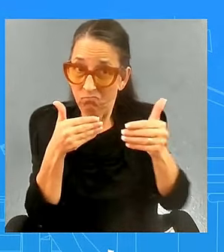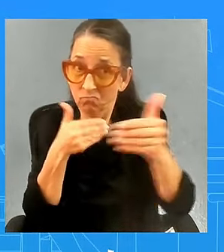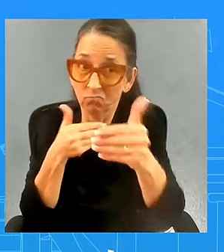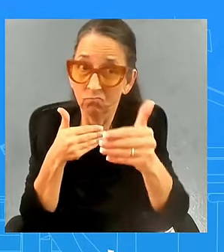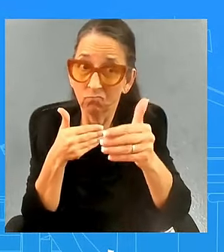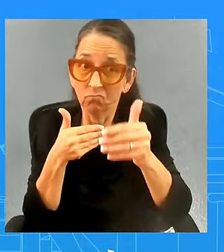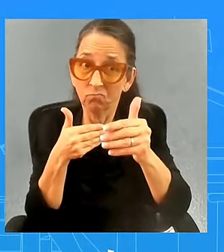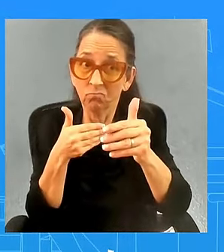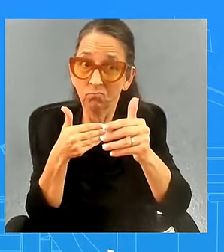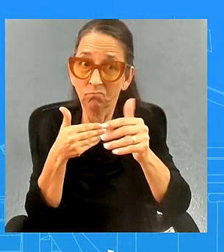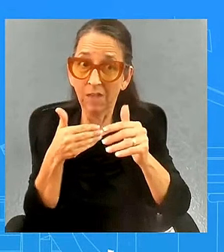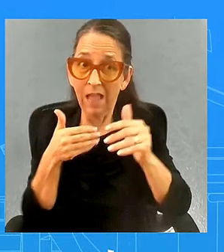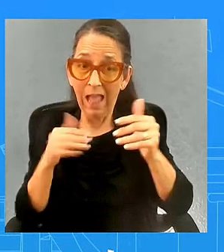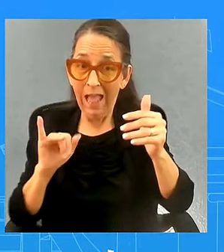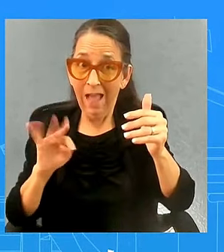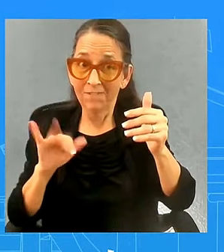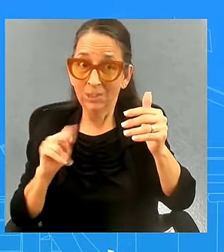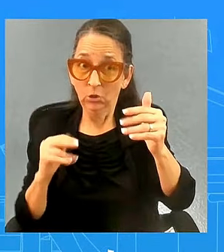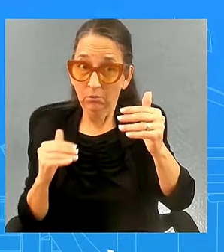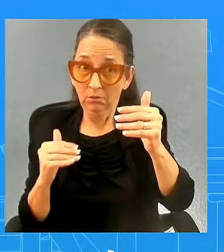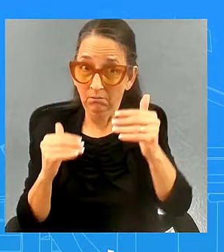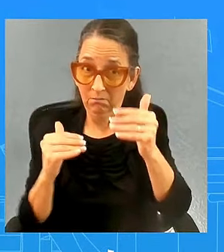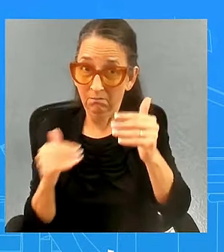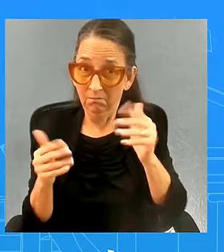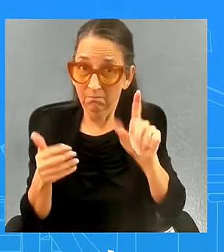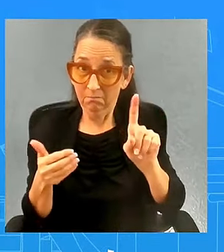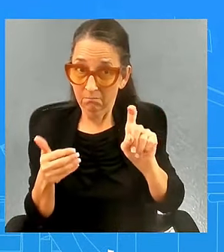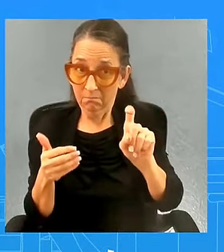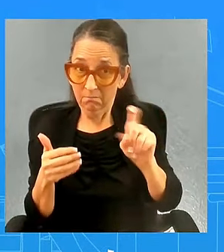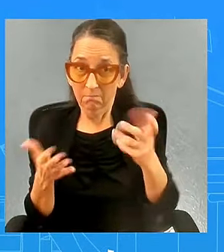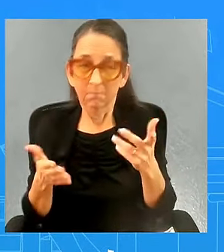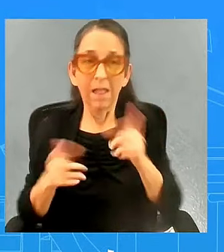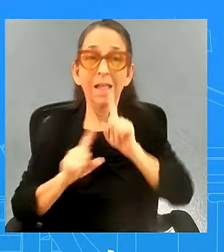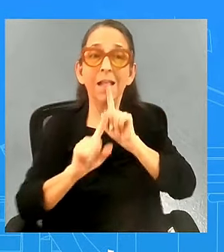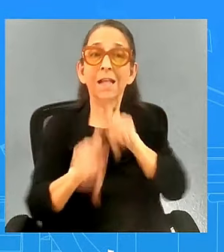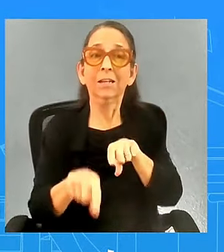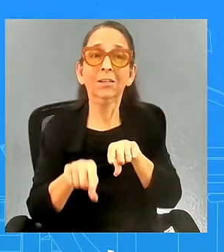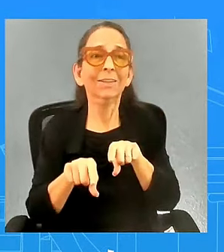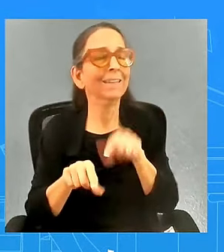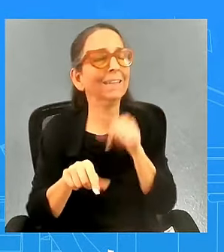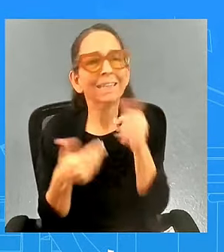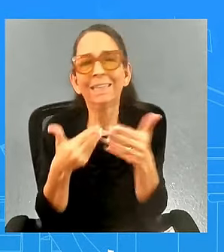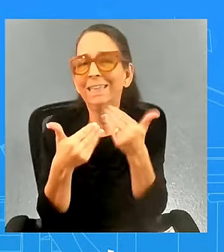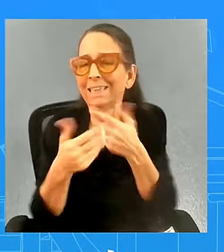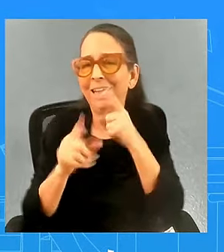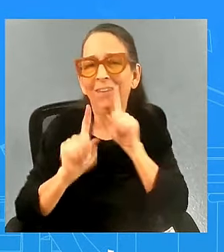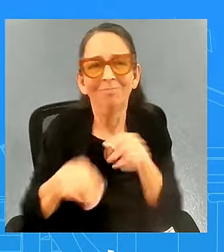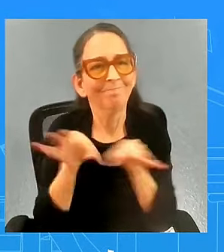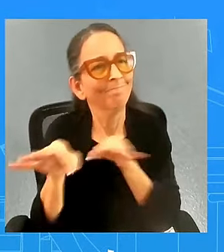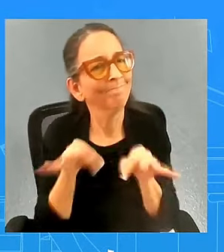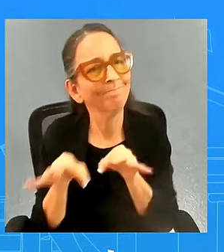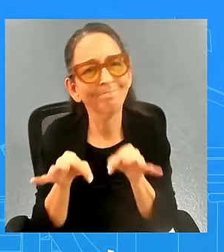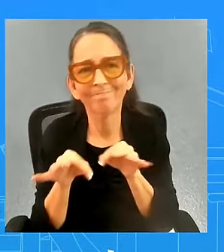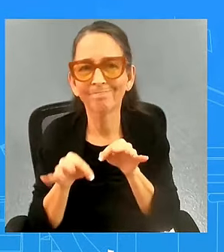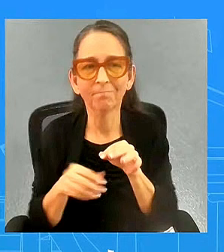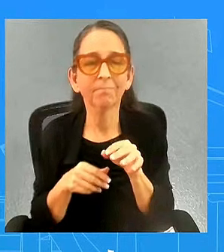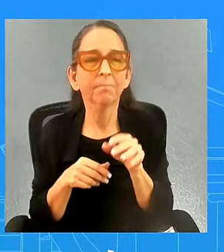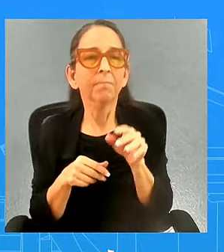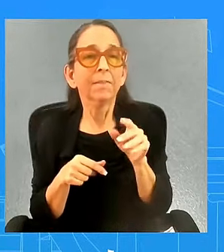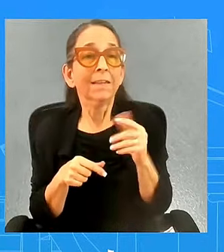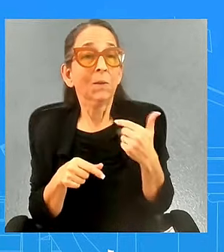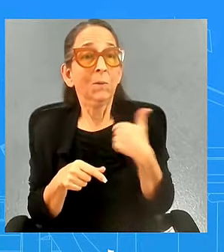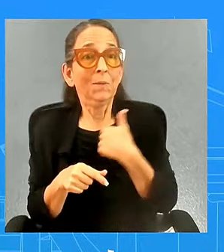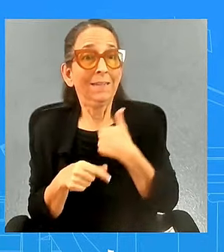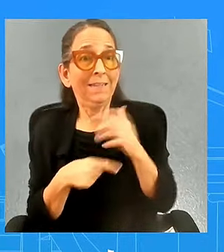important question it's not an easy one to answer it has a lot to do with what c with we at cea have made up